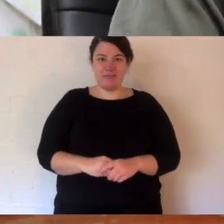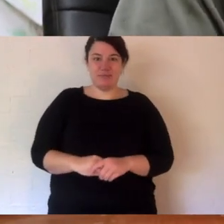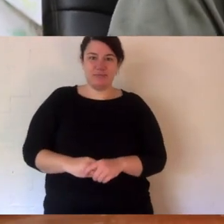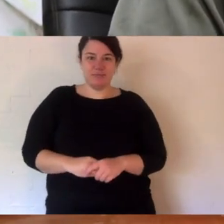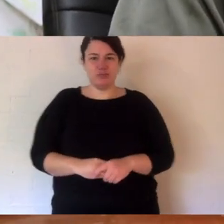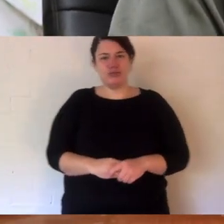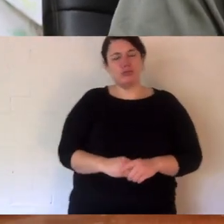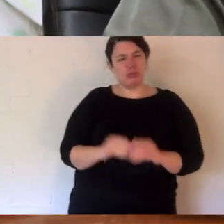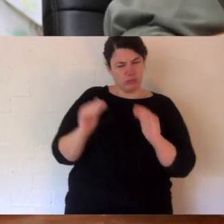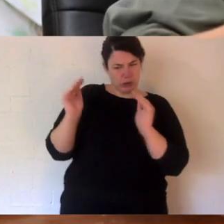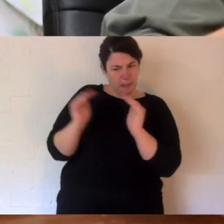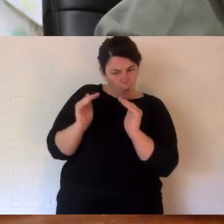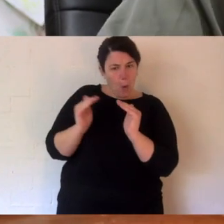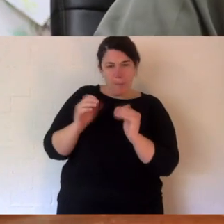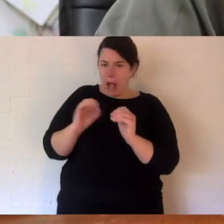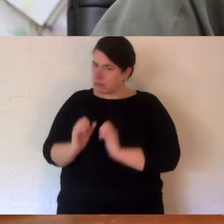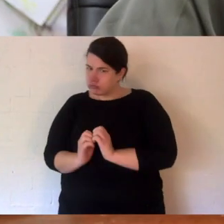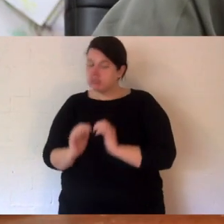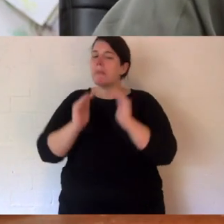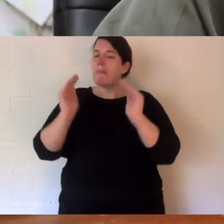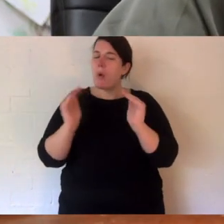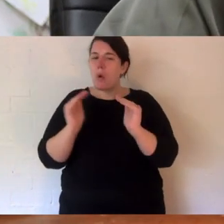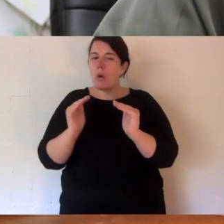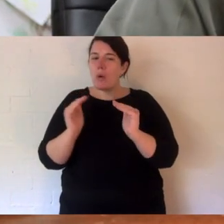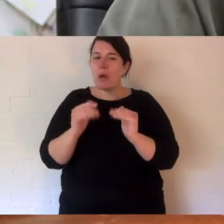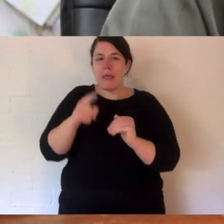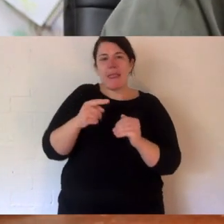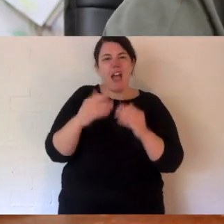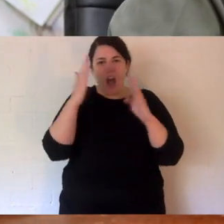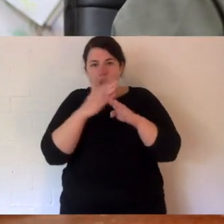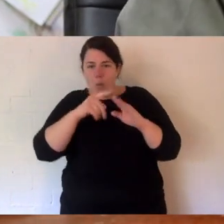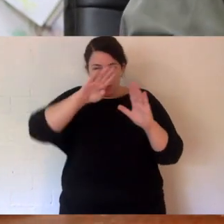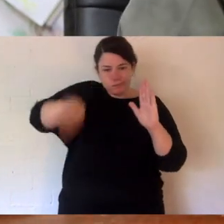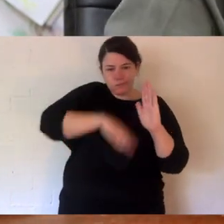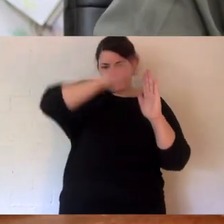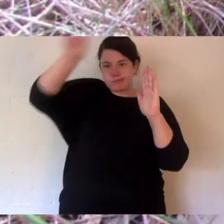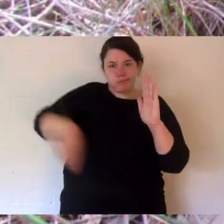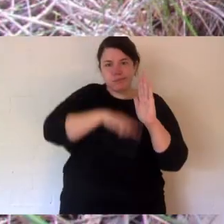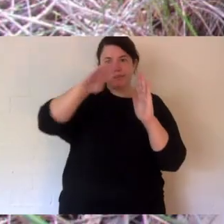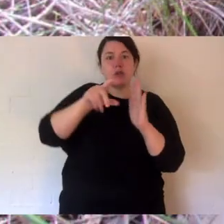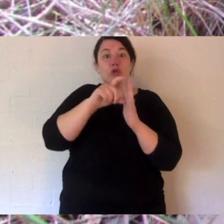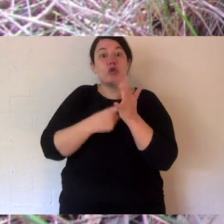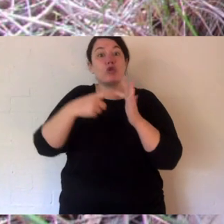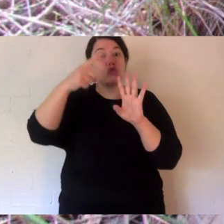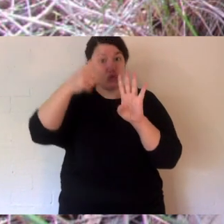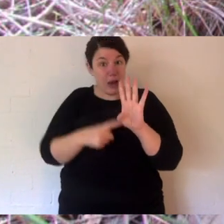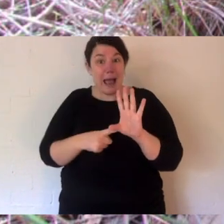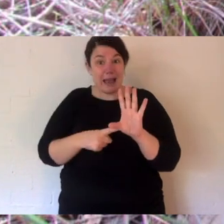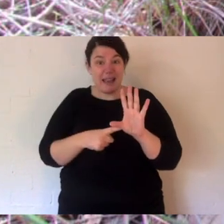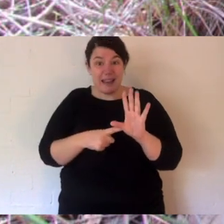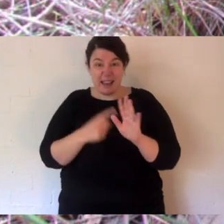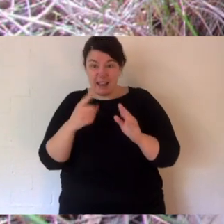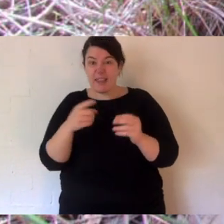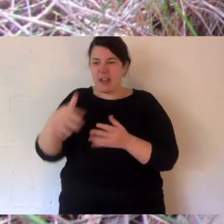Now, bedongs, as we said, they're a mid-level herbivore. They take shelter in little drays. Now, a dray is something that they